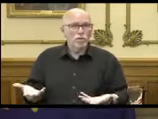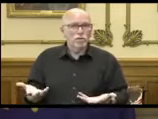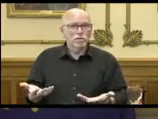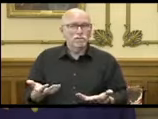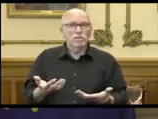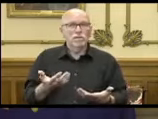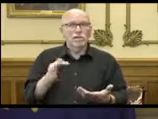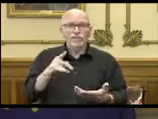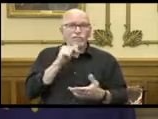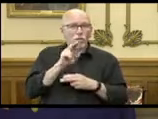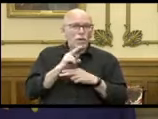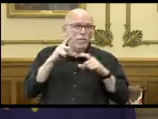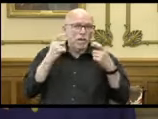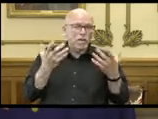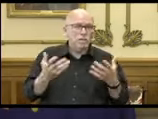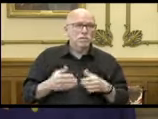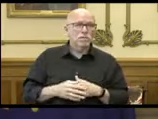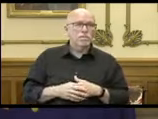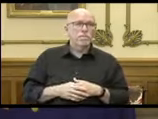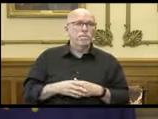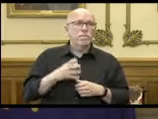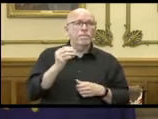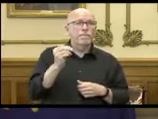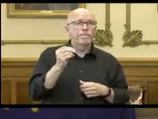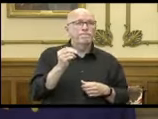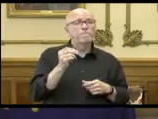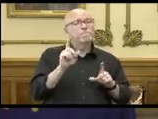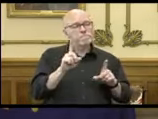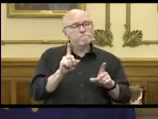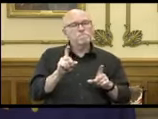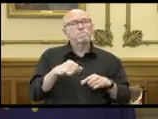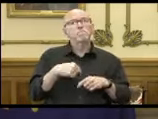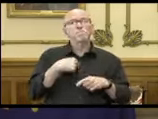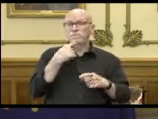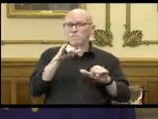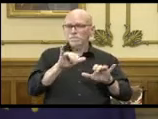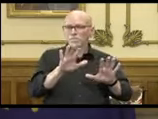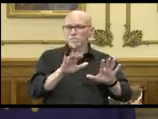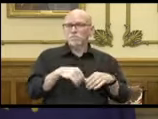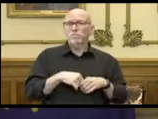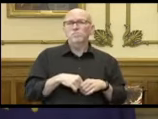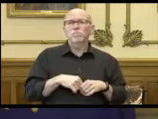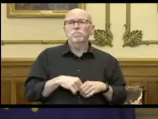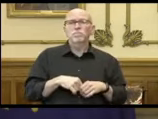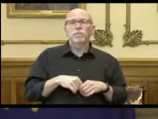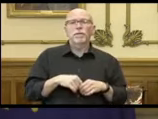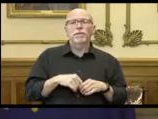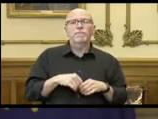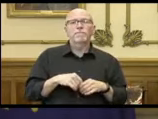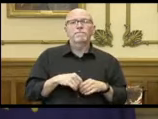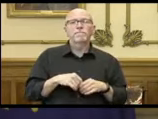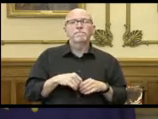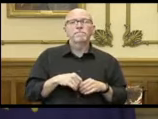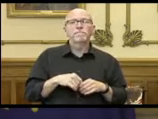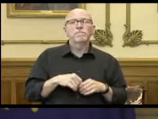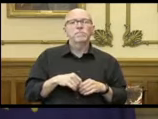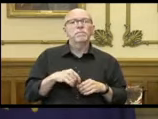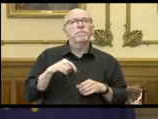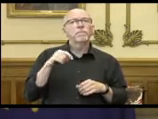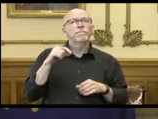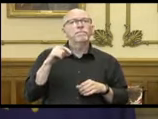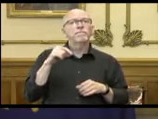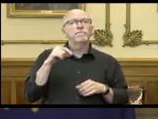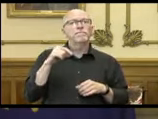not wearing one. However, having said that, to be charitable here, this